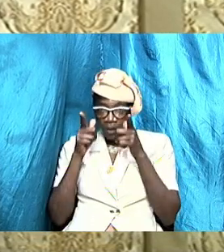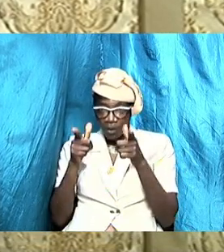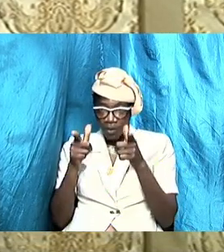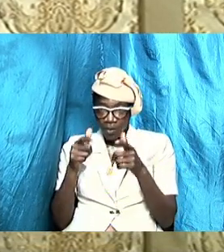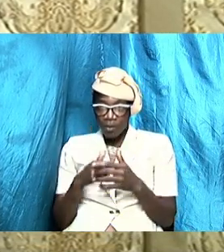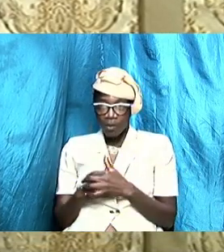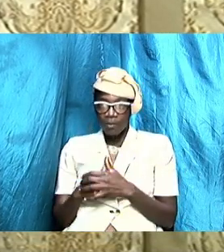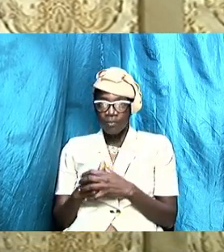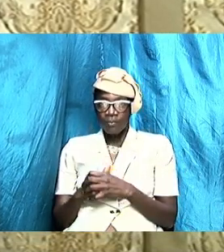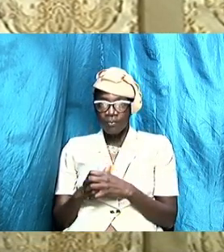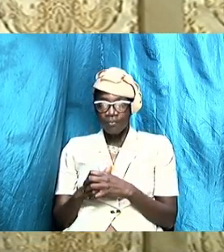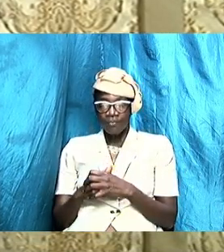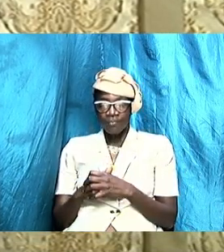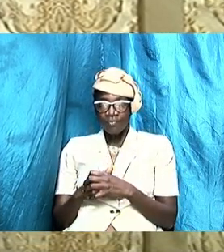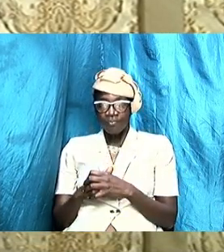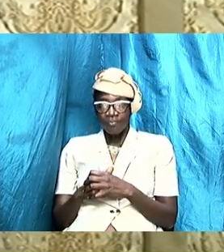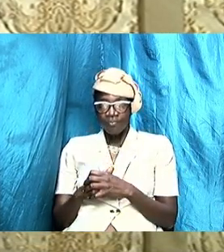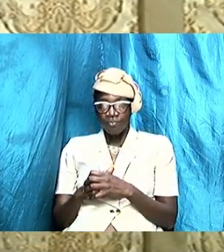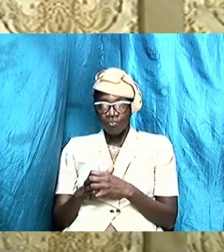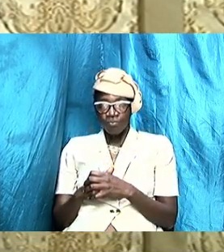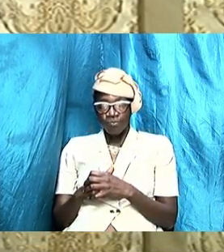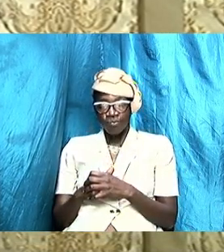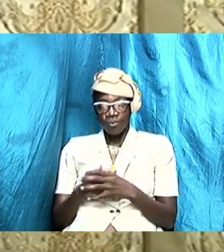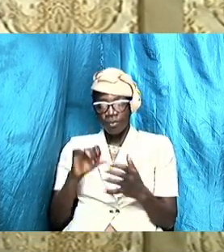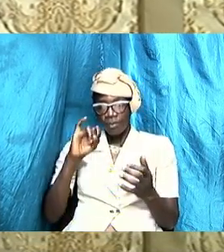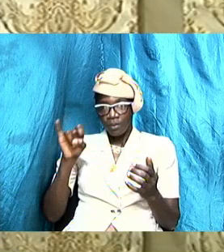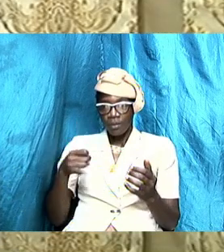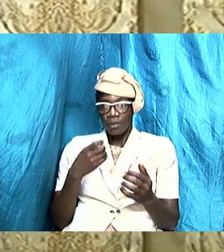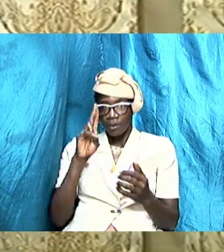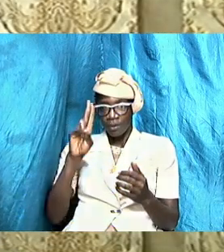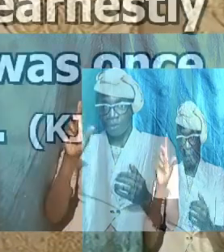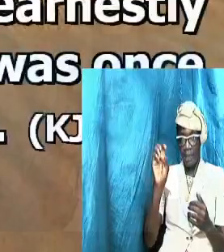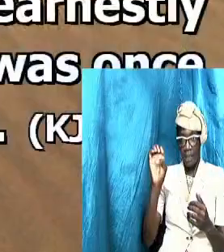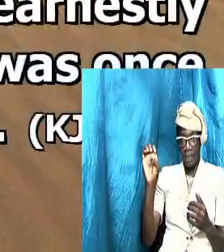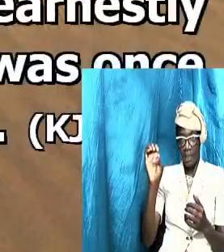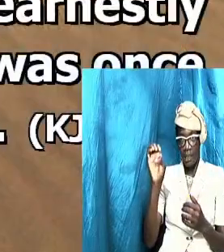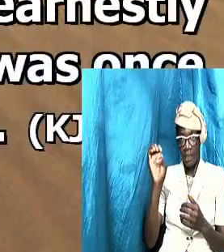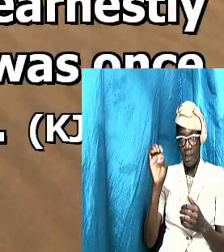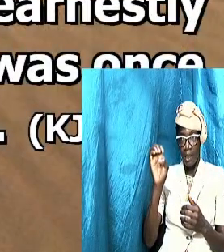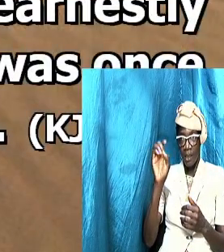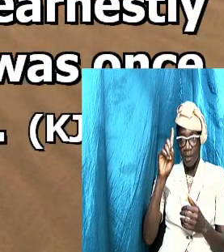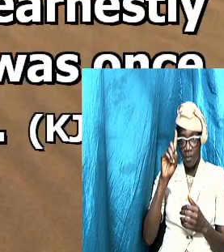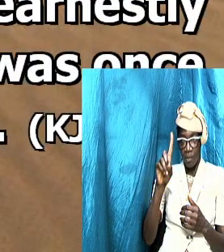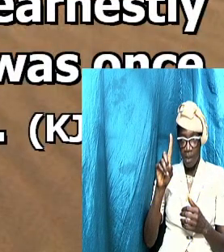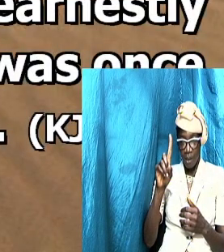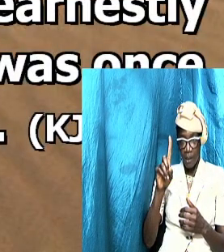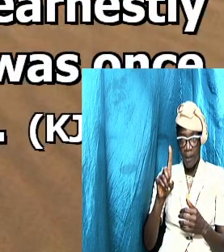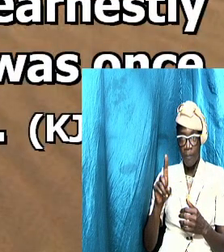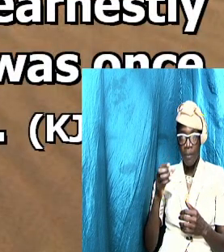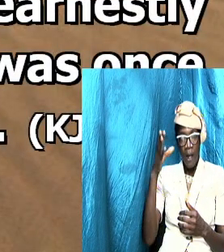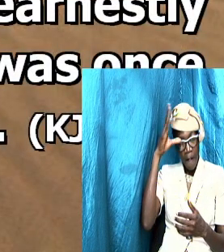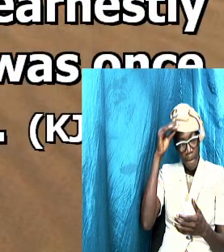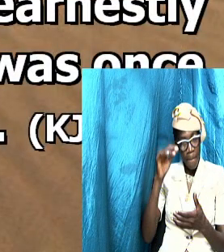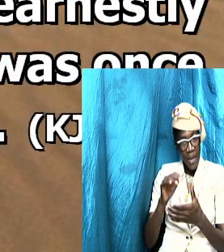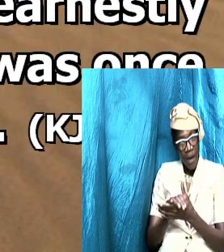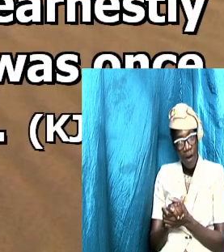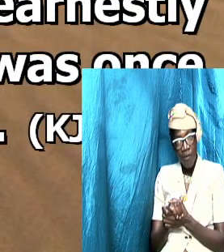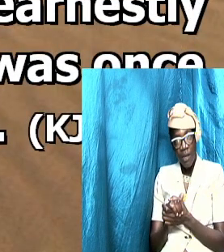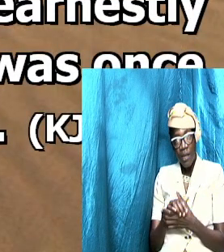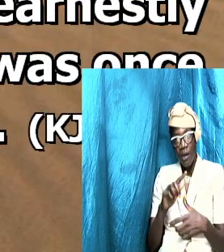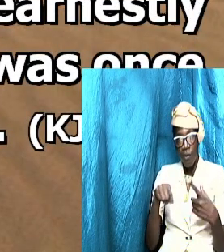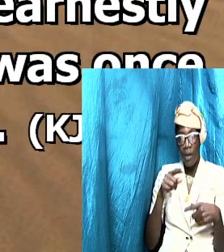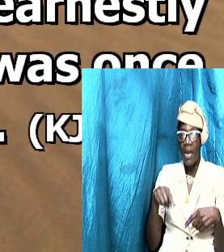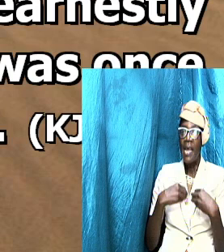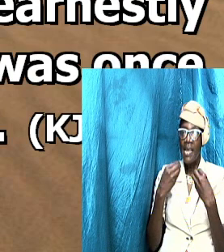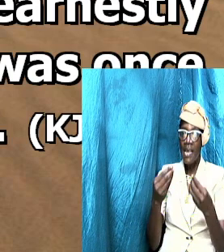as we read together Jude and we start at verse 1 Beloved when